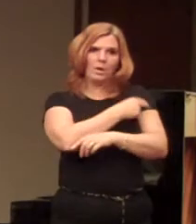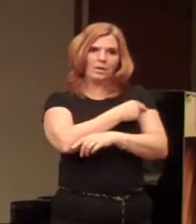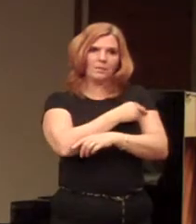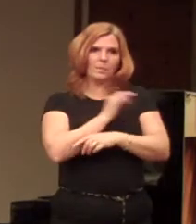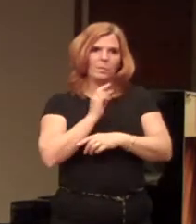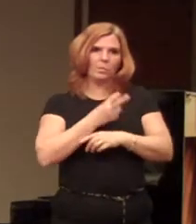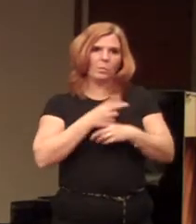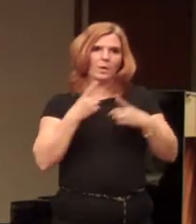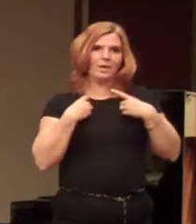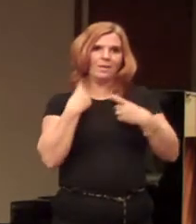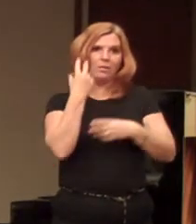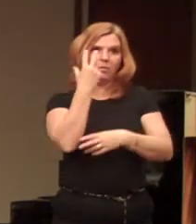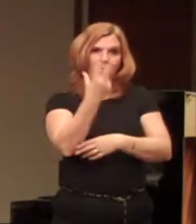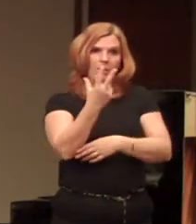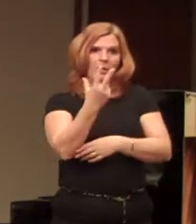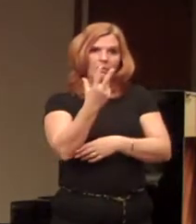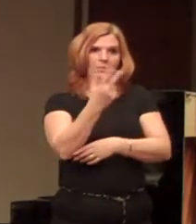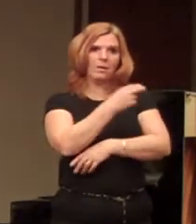actually have three.